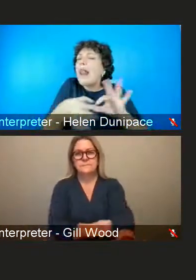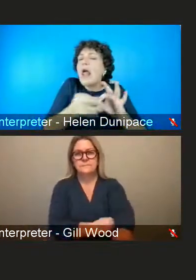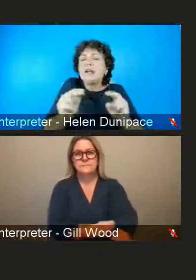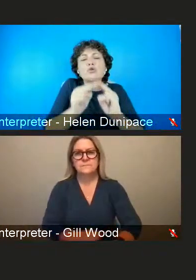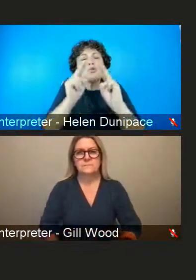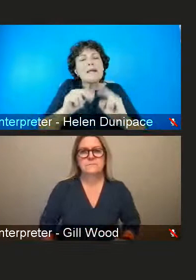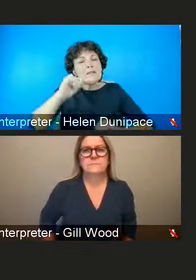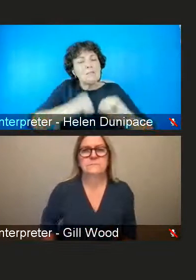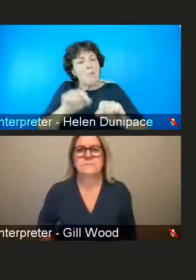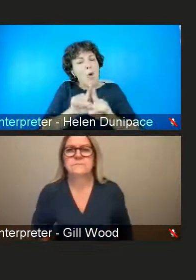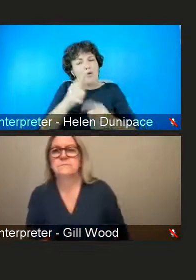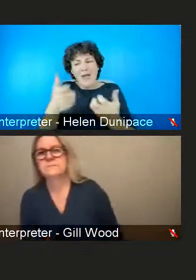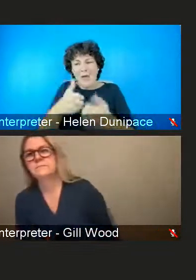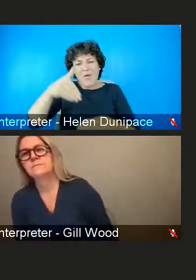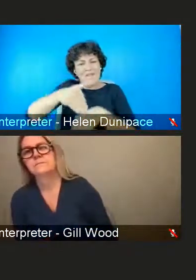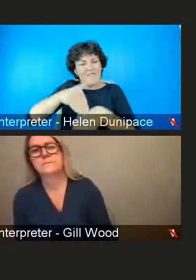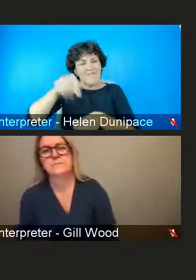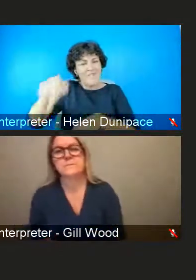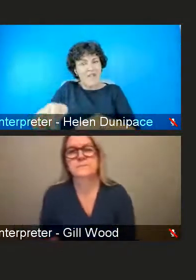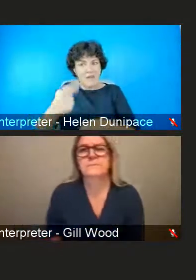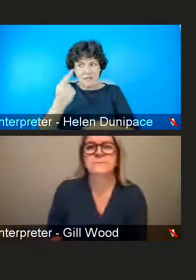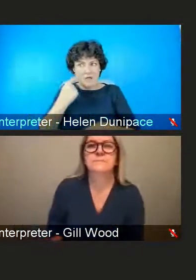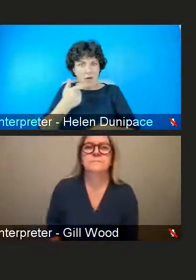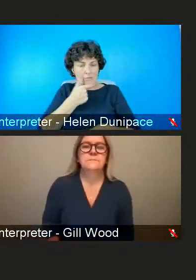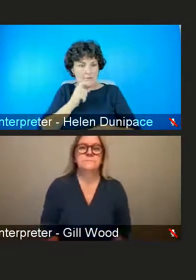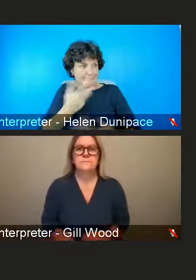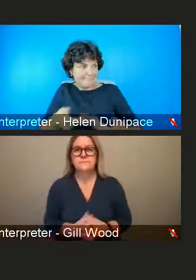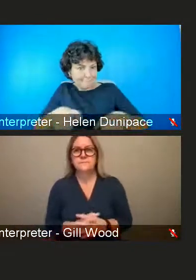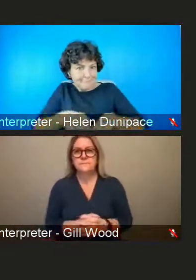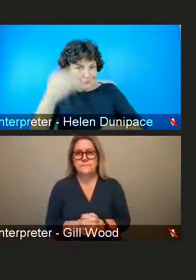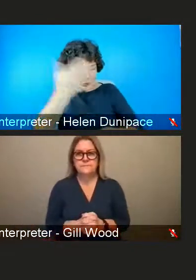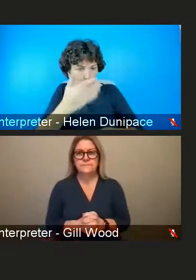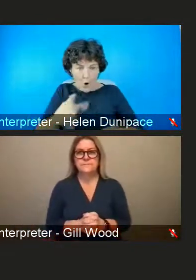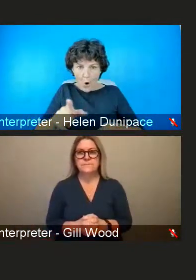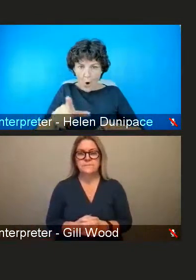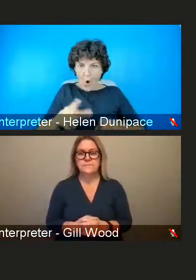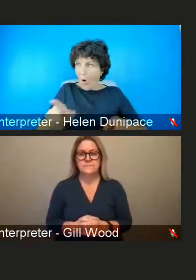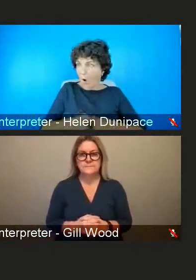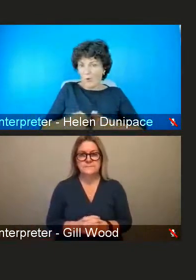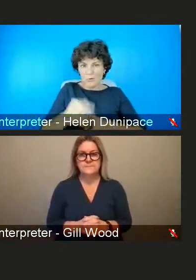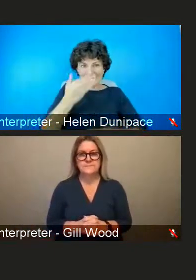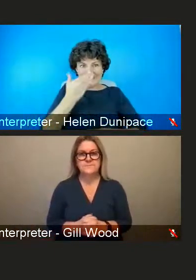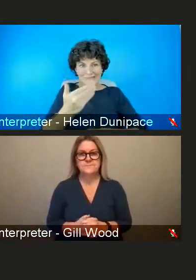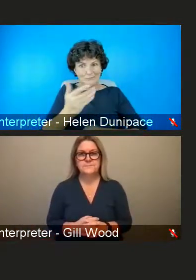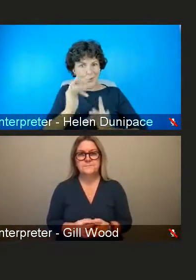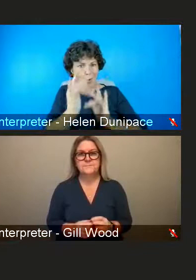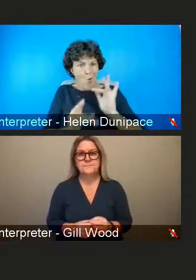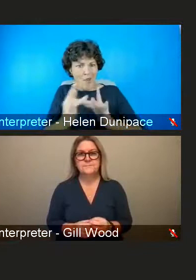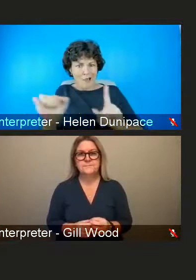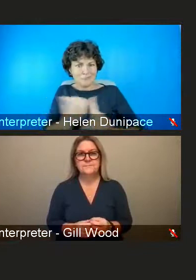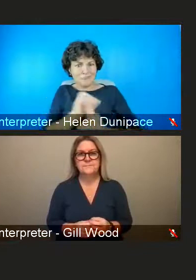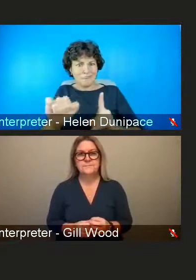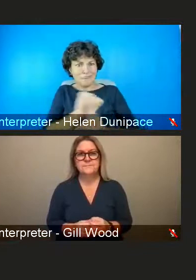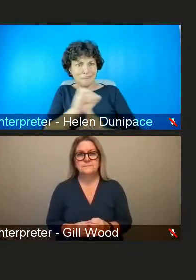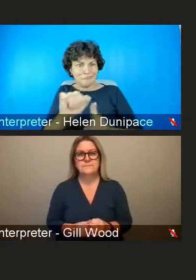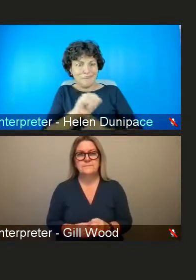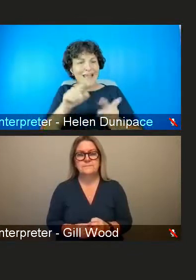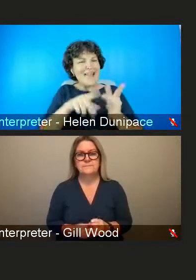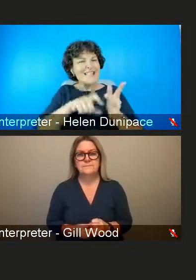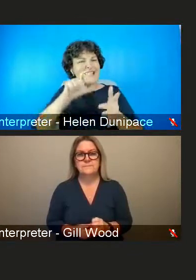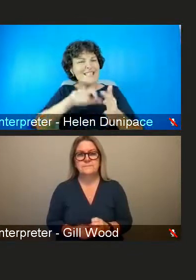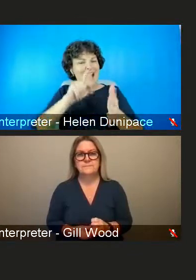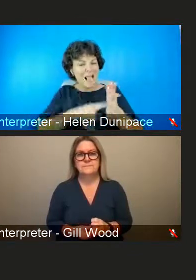impact on young people with the closure of schools along with the radicalization of online communities such as incel groups